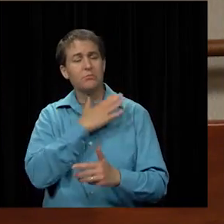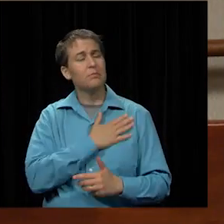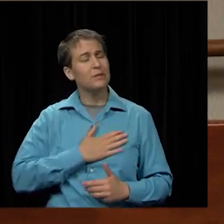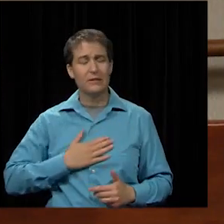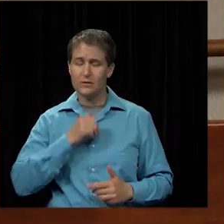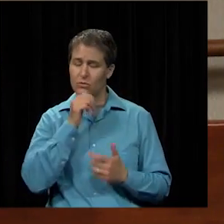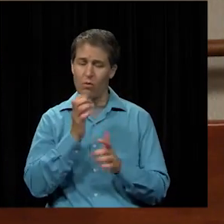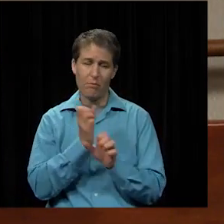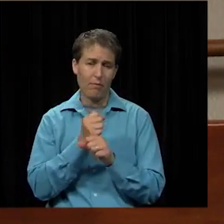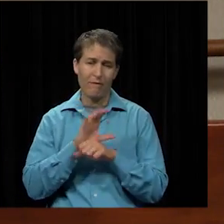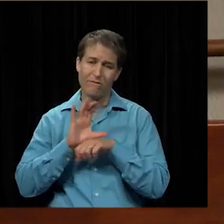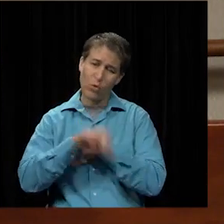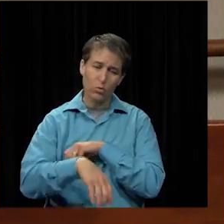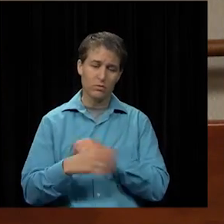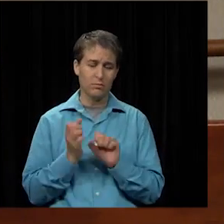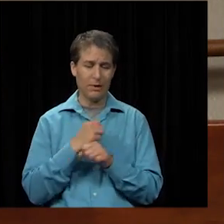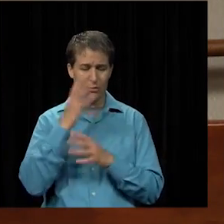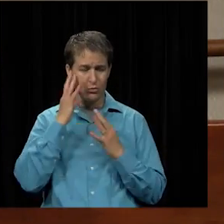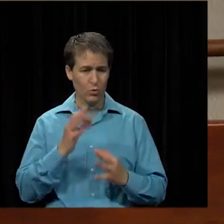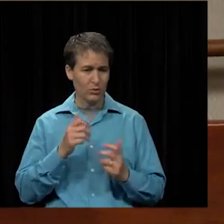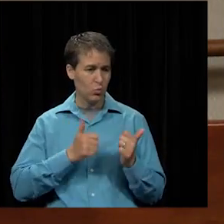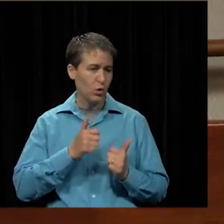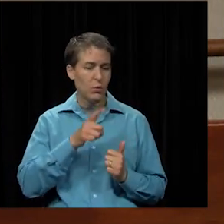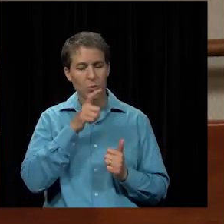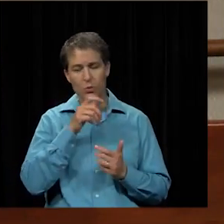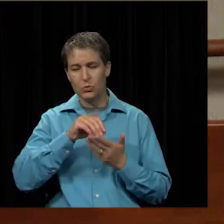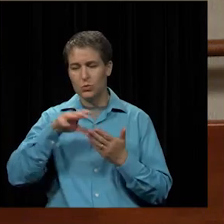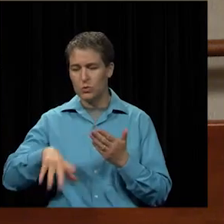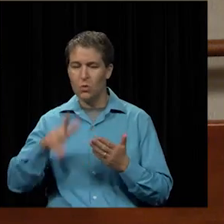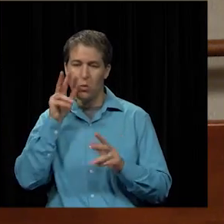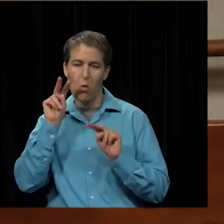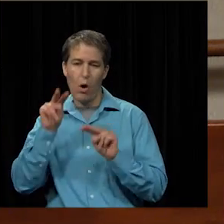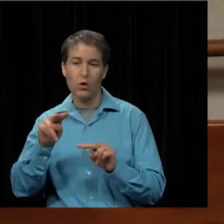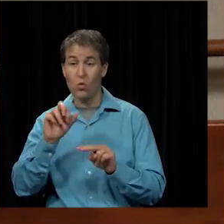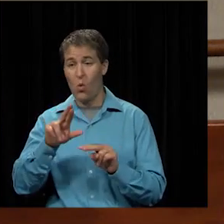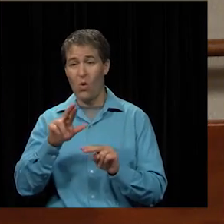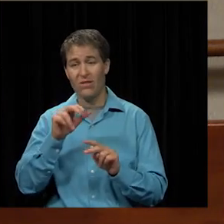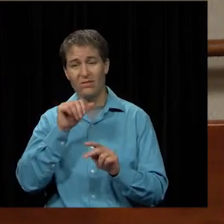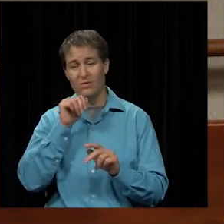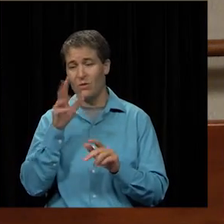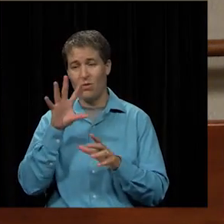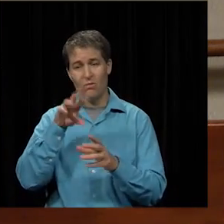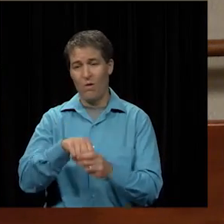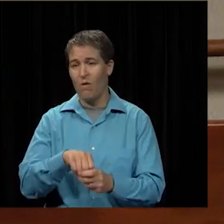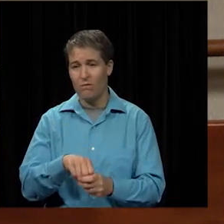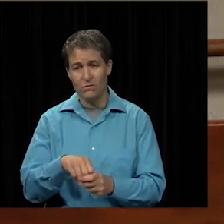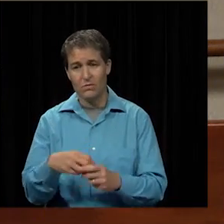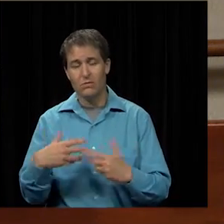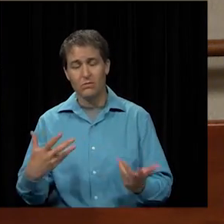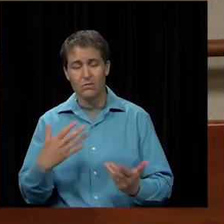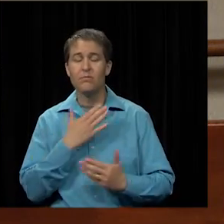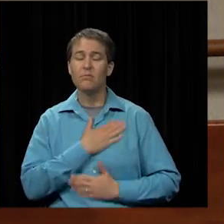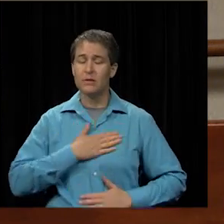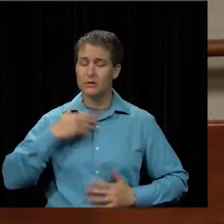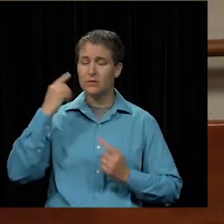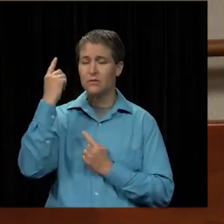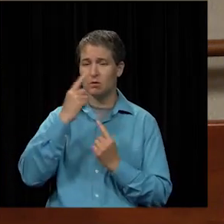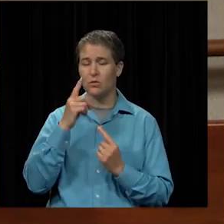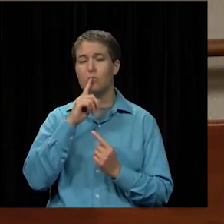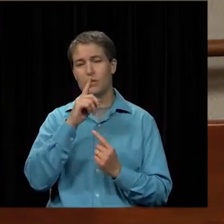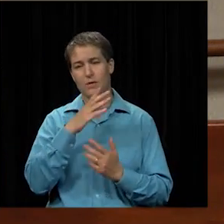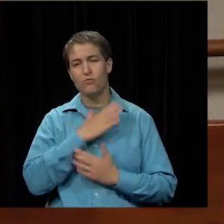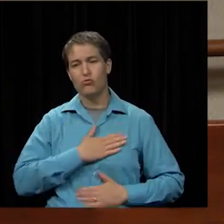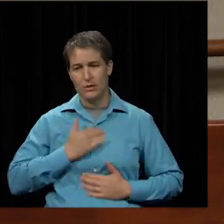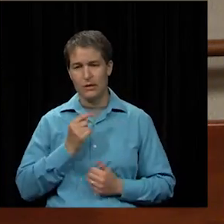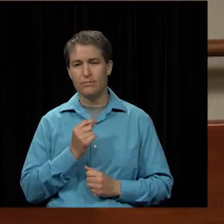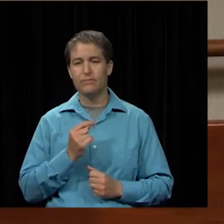make them make the choice as to which graduation they go to or that they don't go at all. So if you would please take that under consideration, we'd greatly